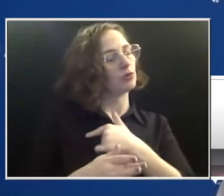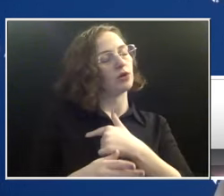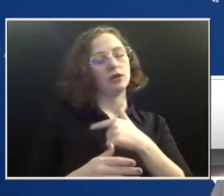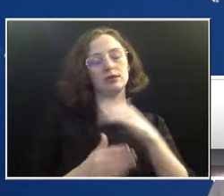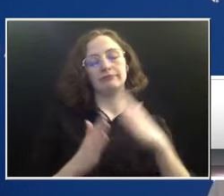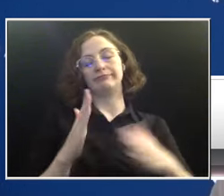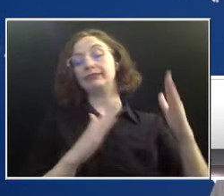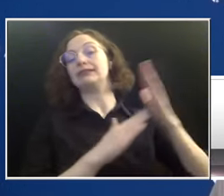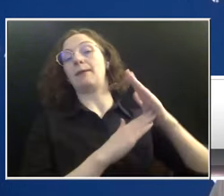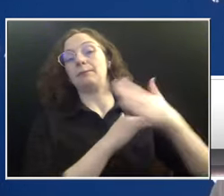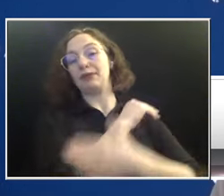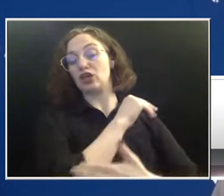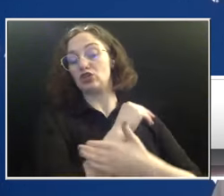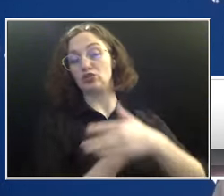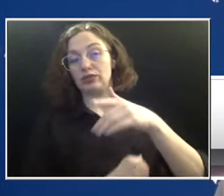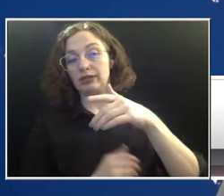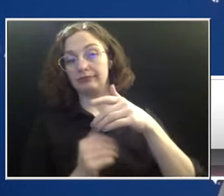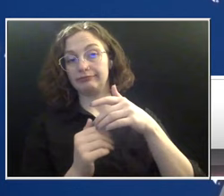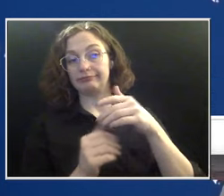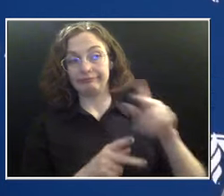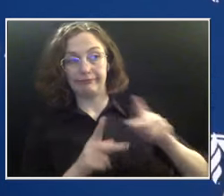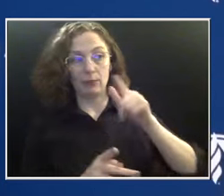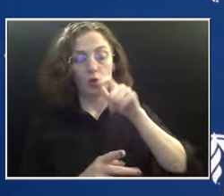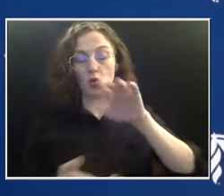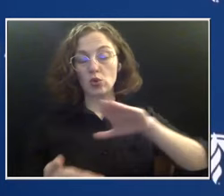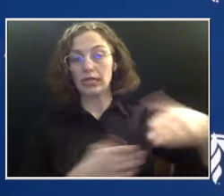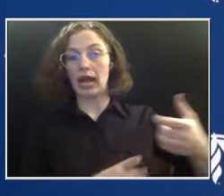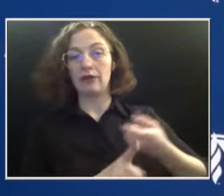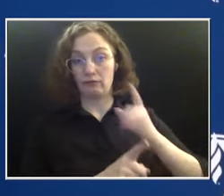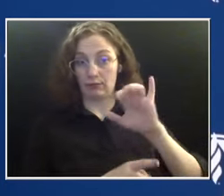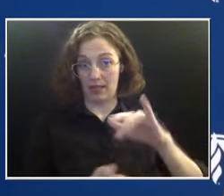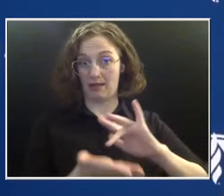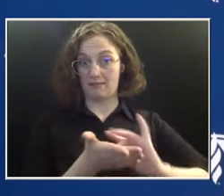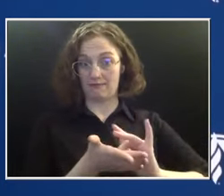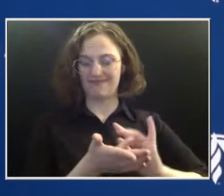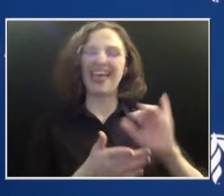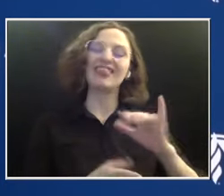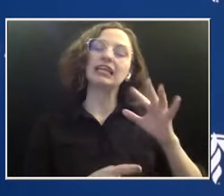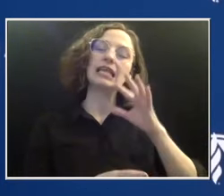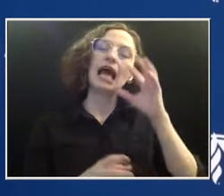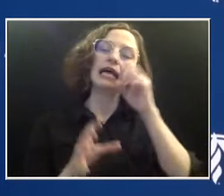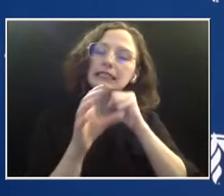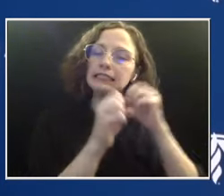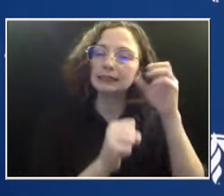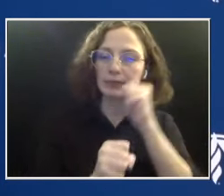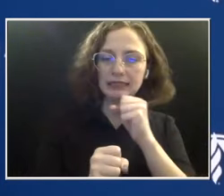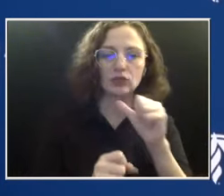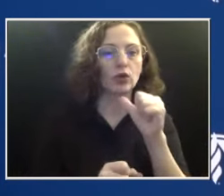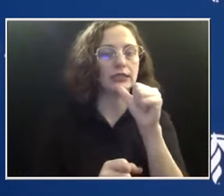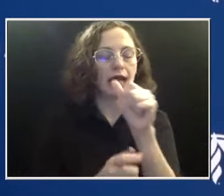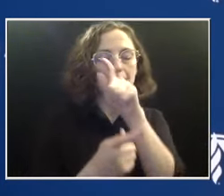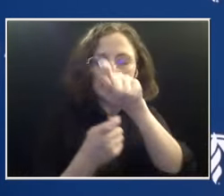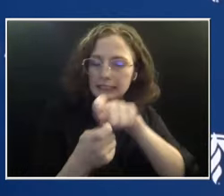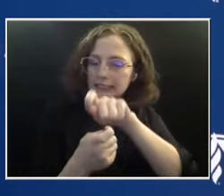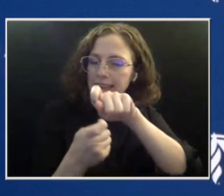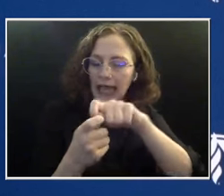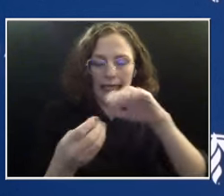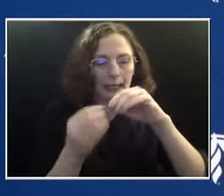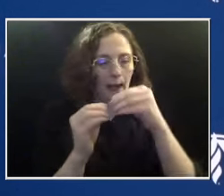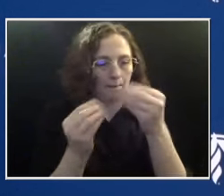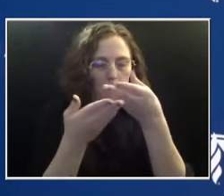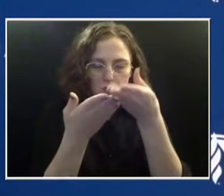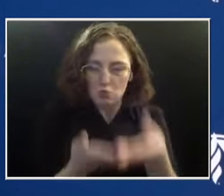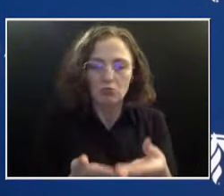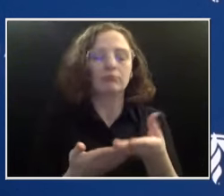So these are estimates. There is imprecision there. The authors note that. And again, it is a meta